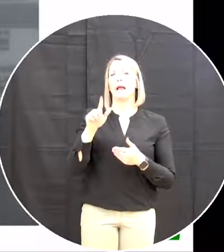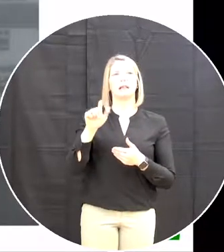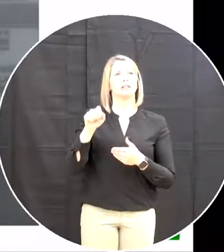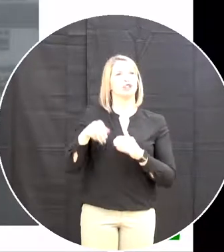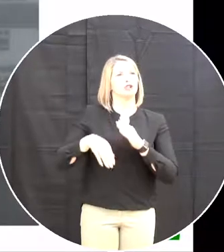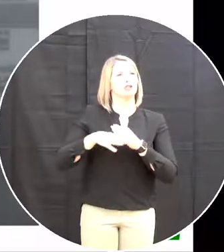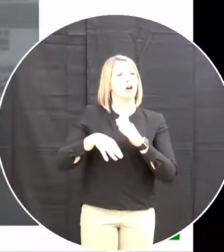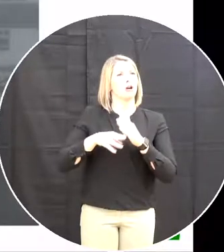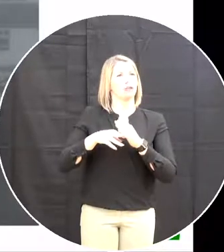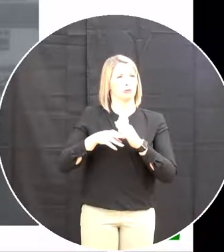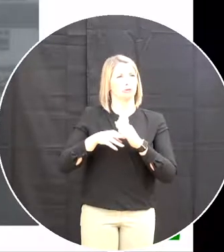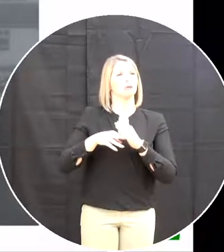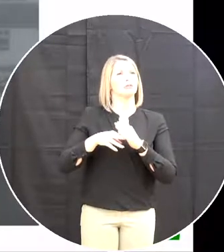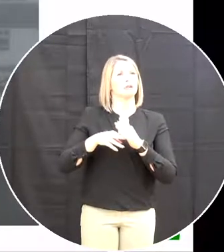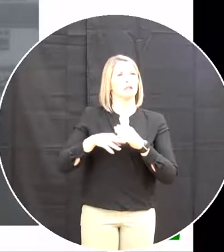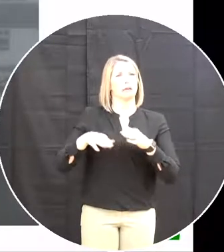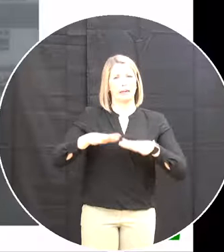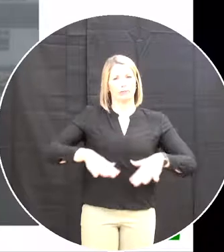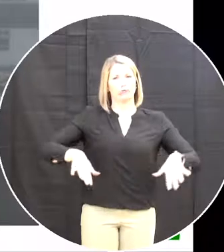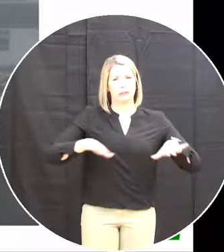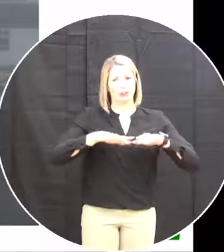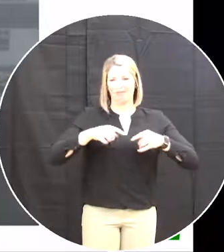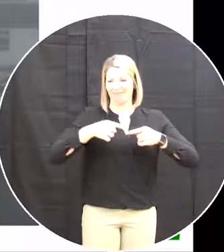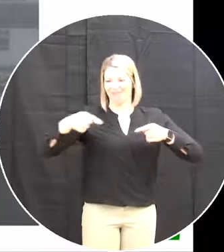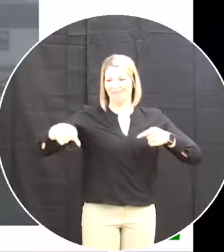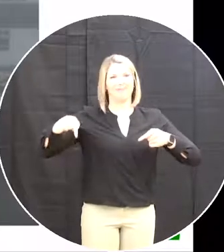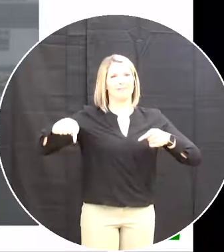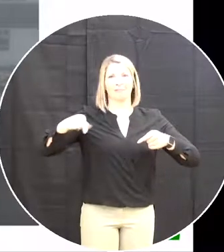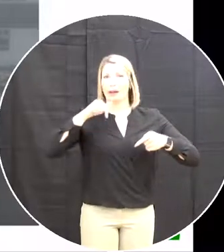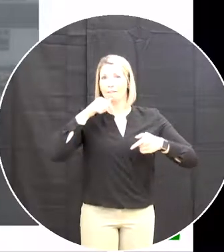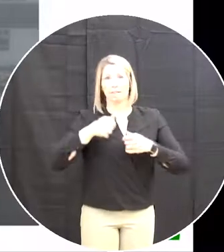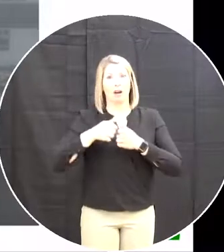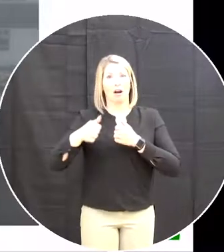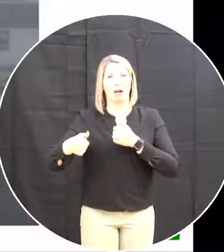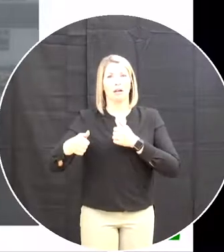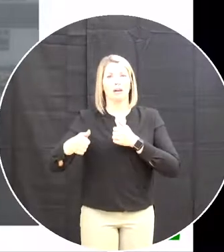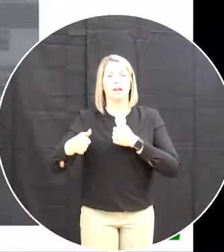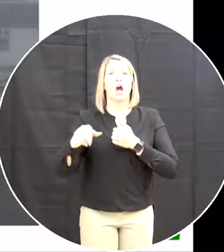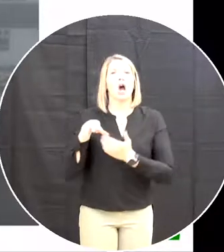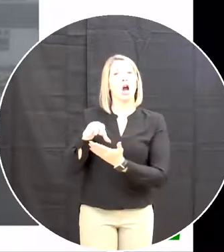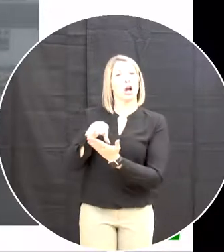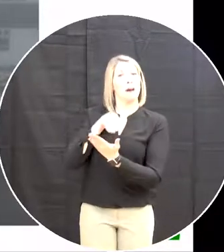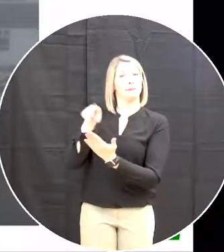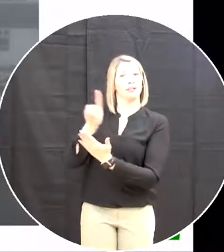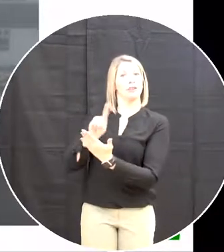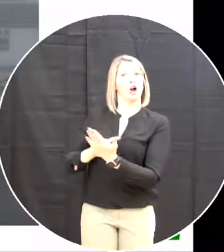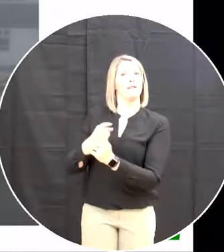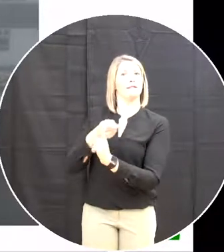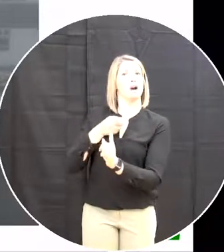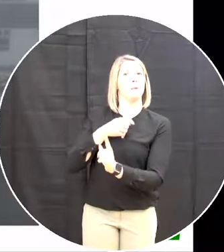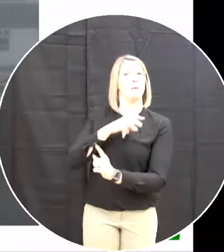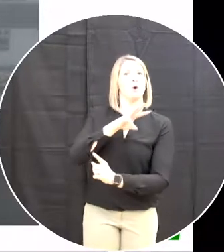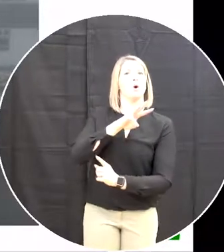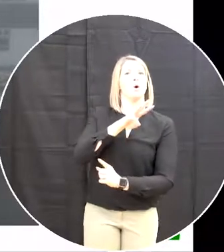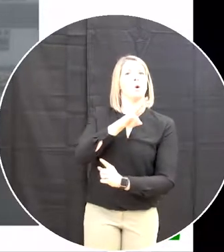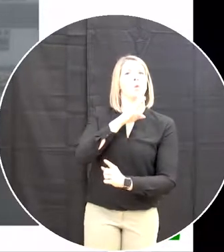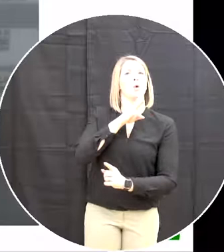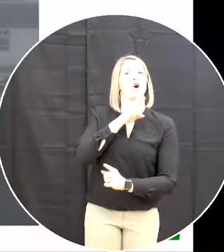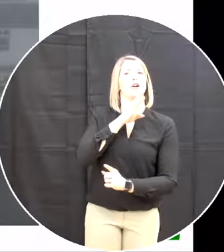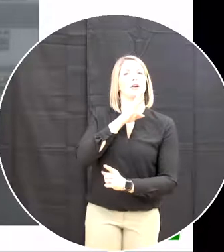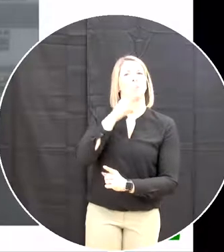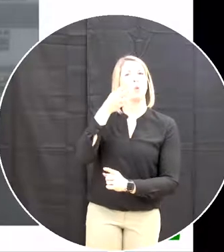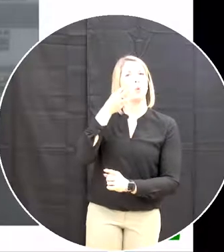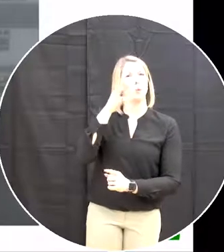of It's a great location It's based off the design of Waterford Valley High Which many of you may be familiar with But it was